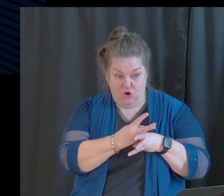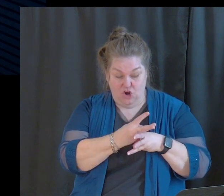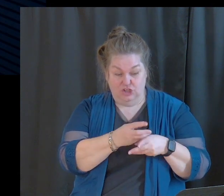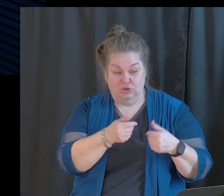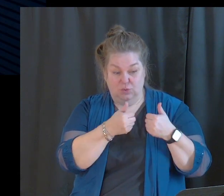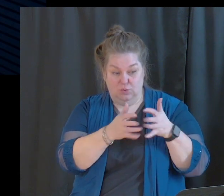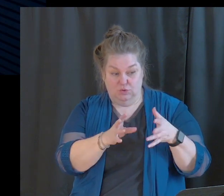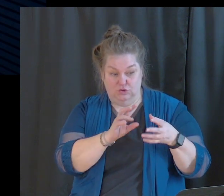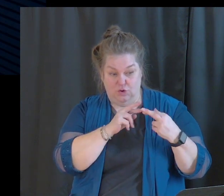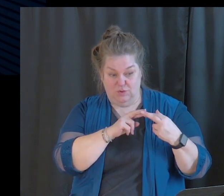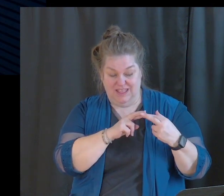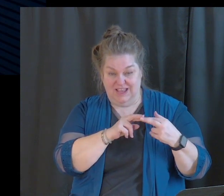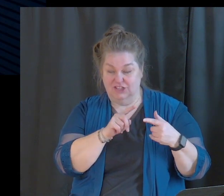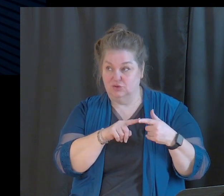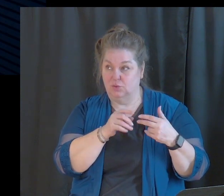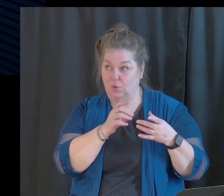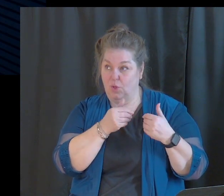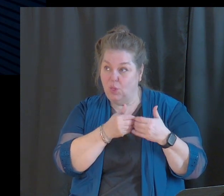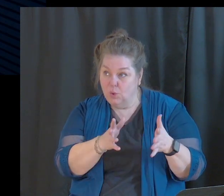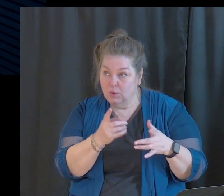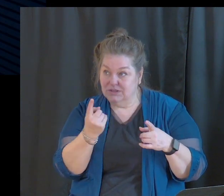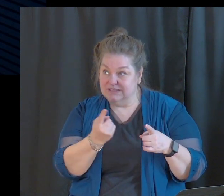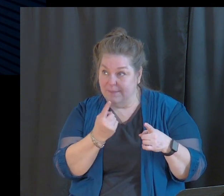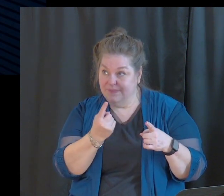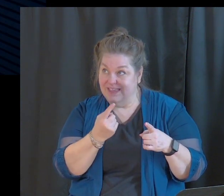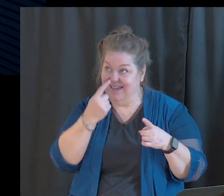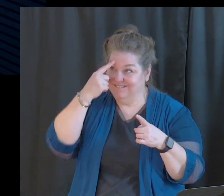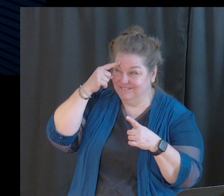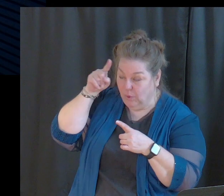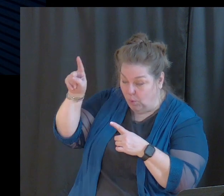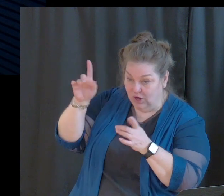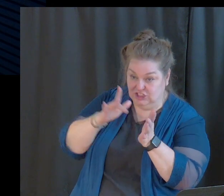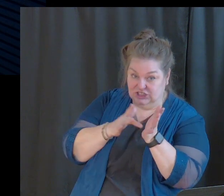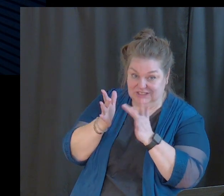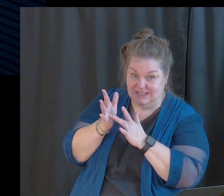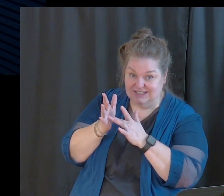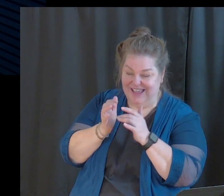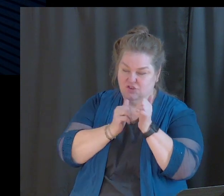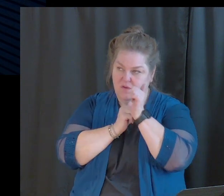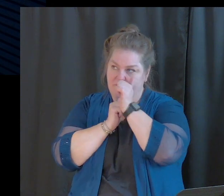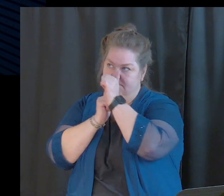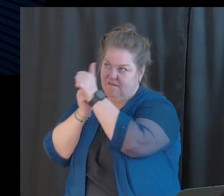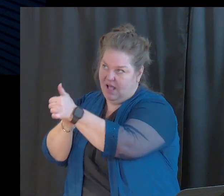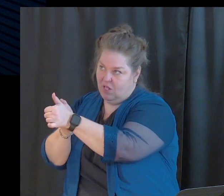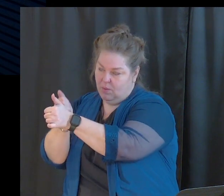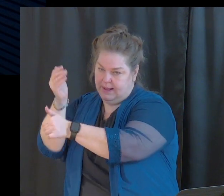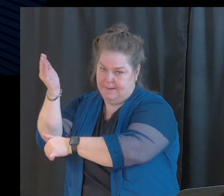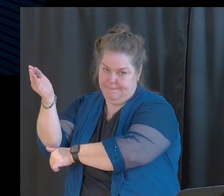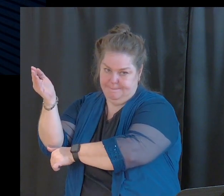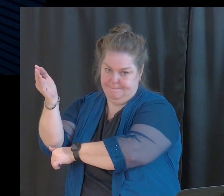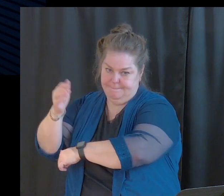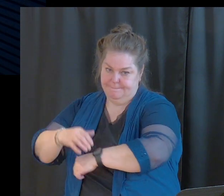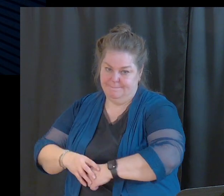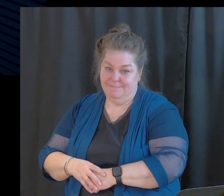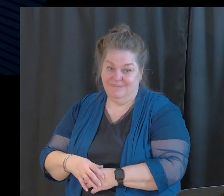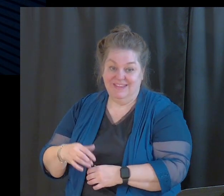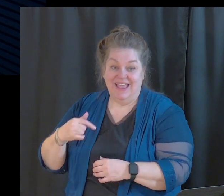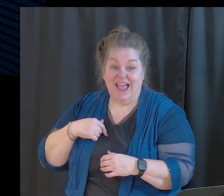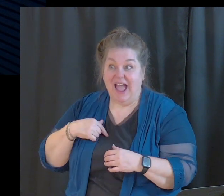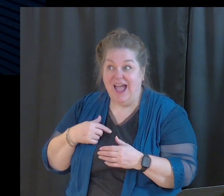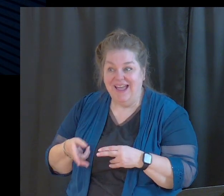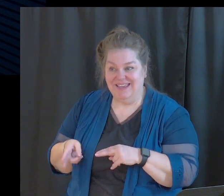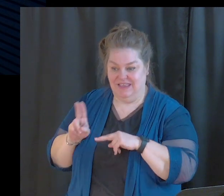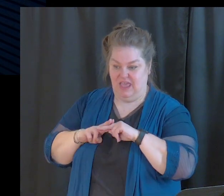relationship, to lose something for Jesus' sake is to follow him. I've gained